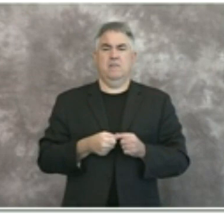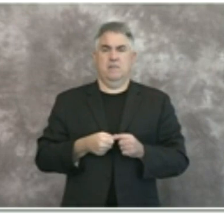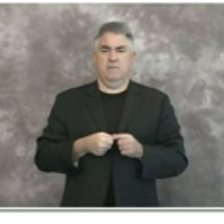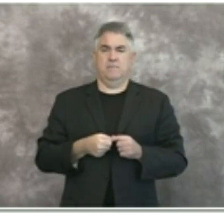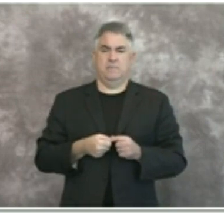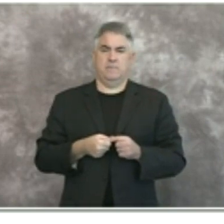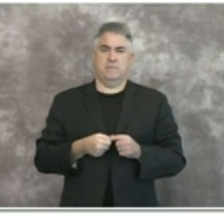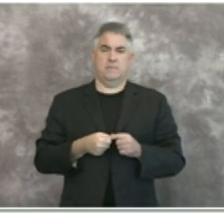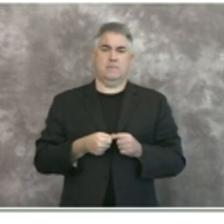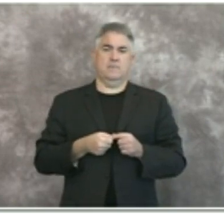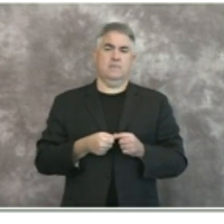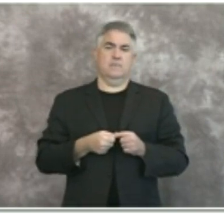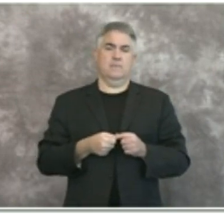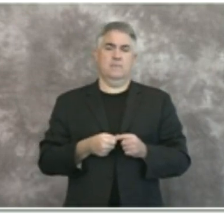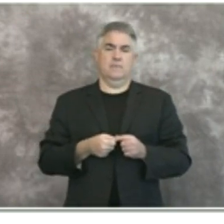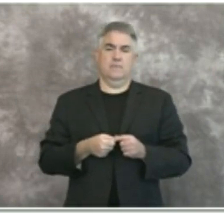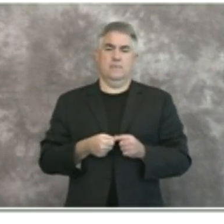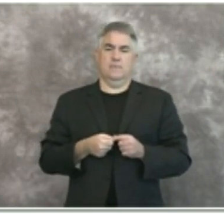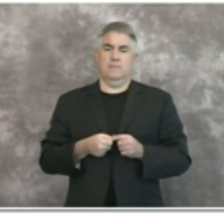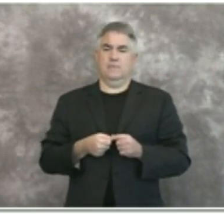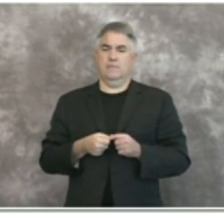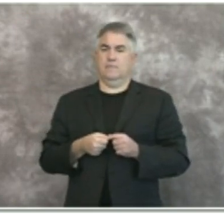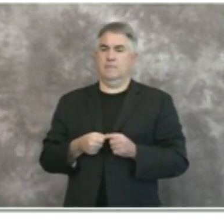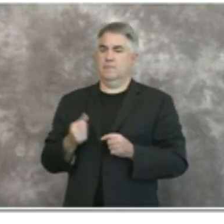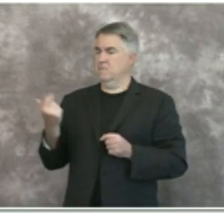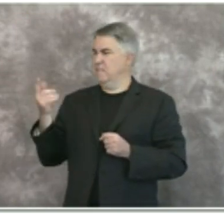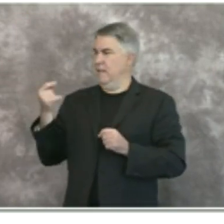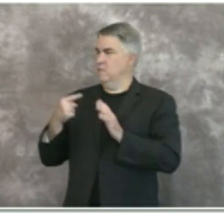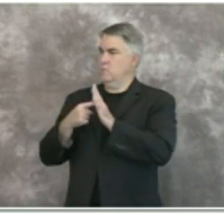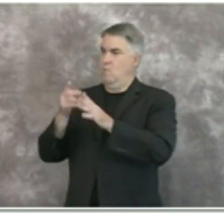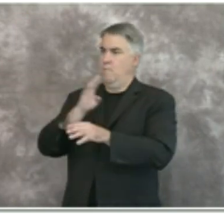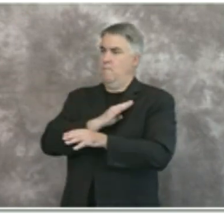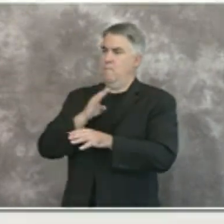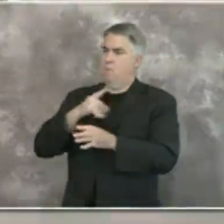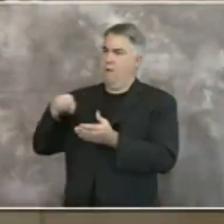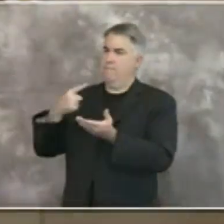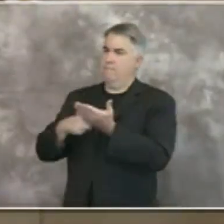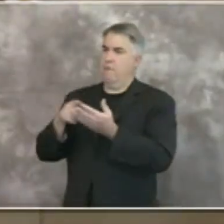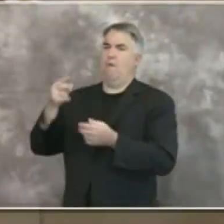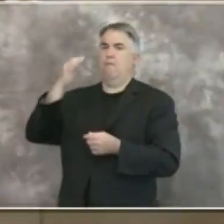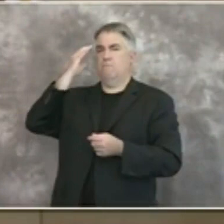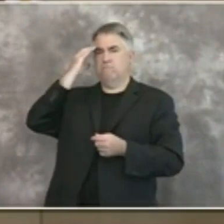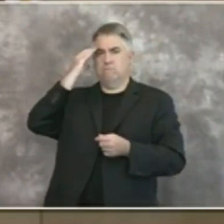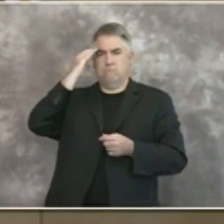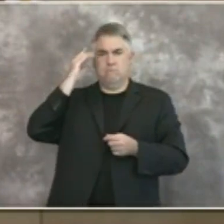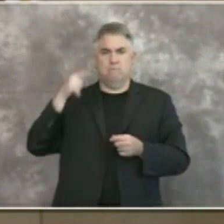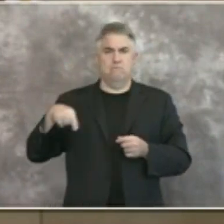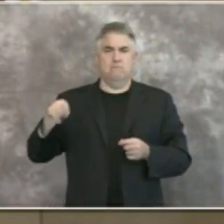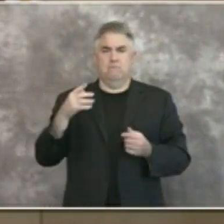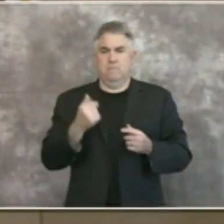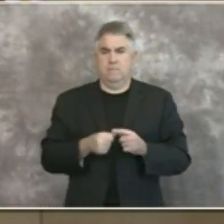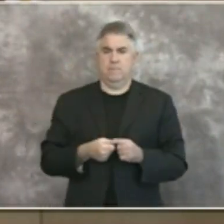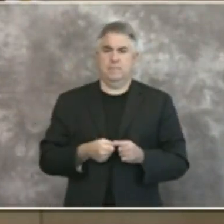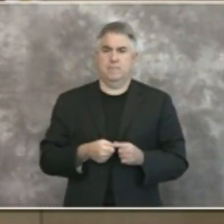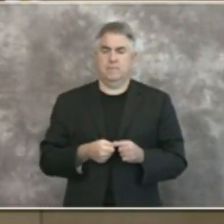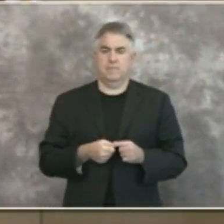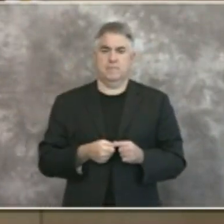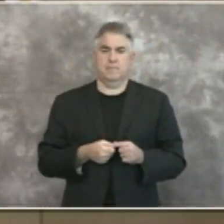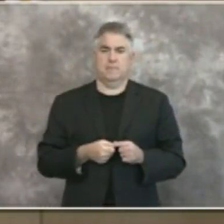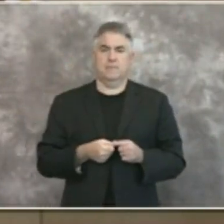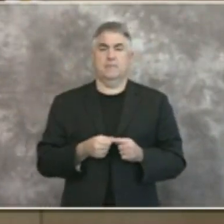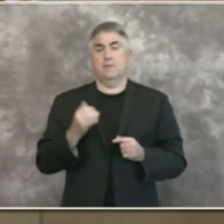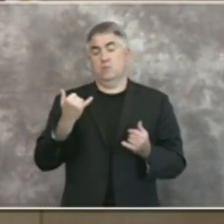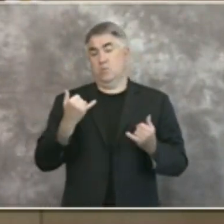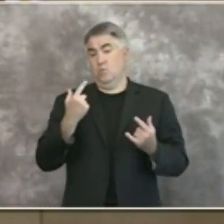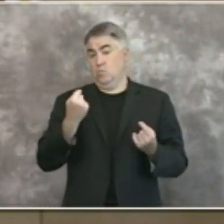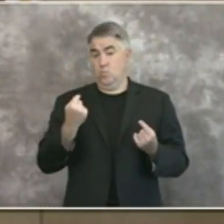that we uh showed at the board of supervisors meeting on yesterday uh for today uh we will have the uh